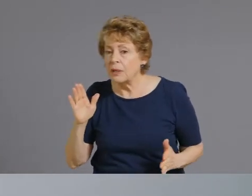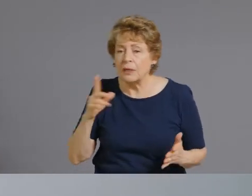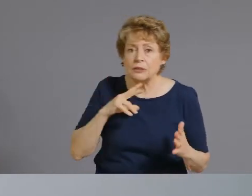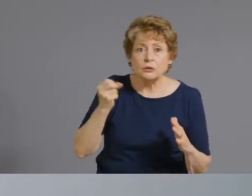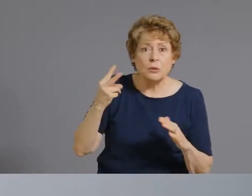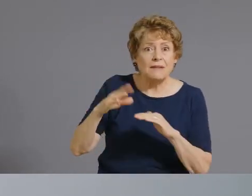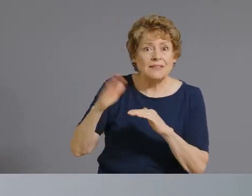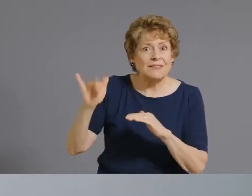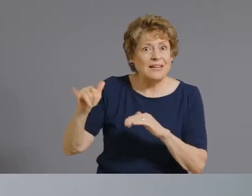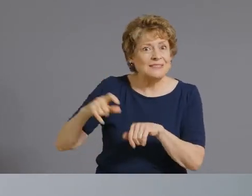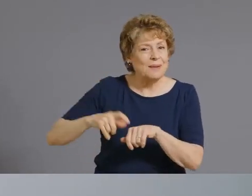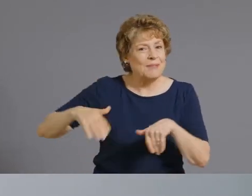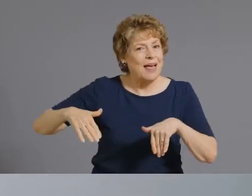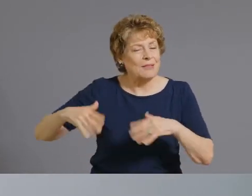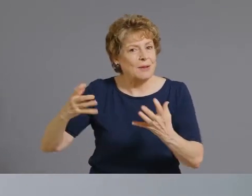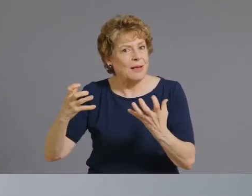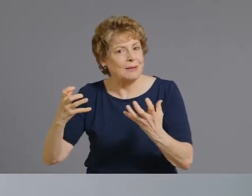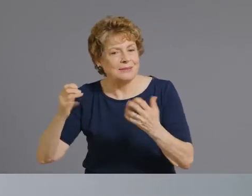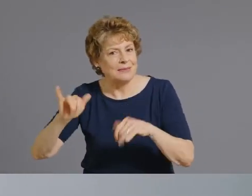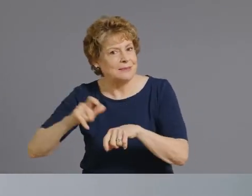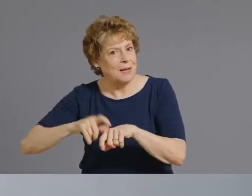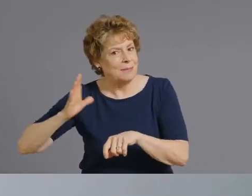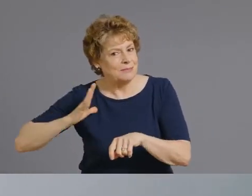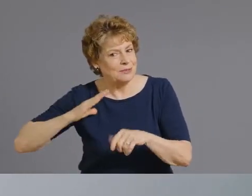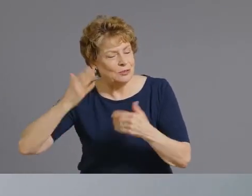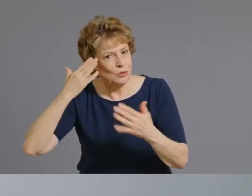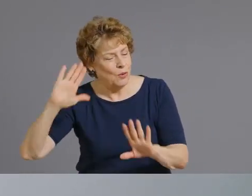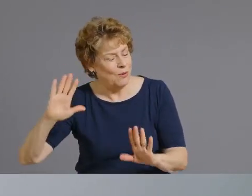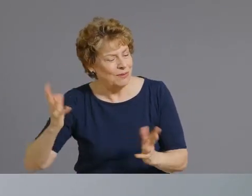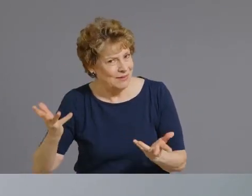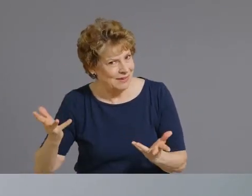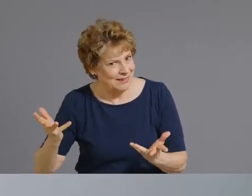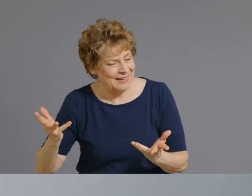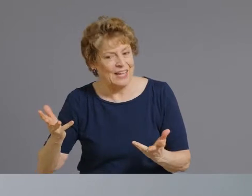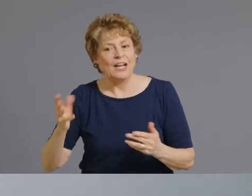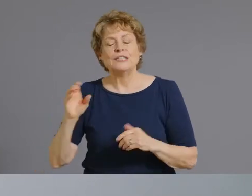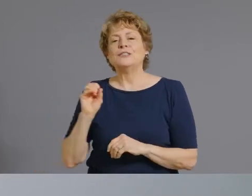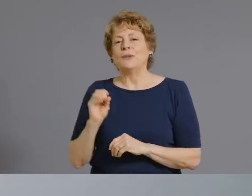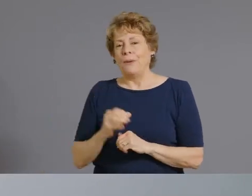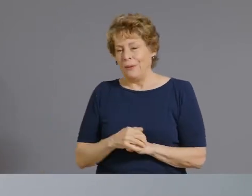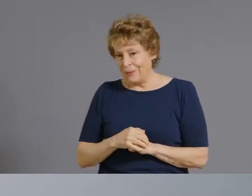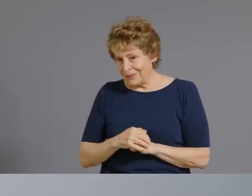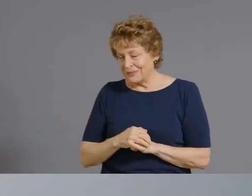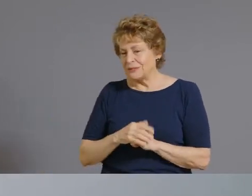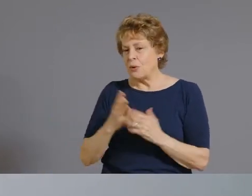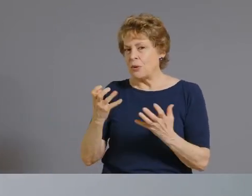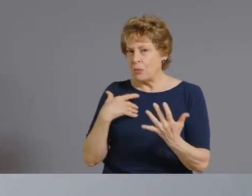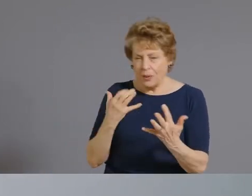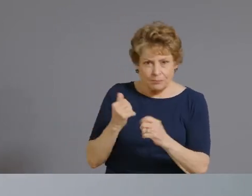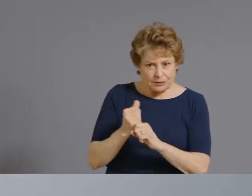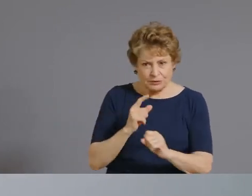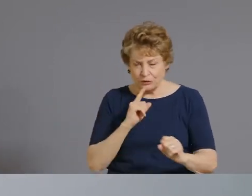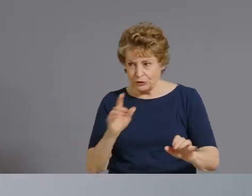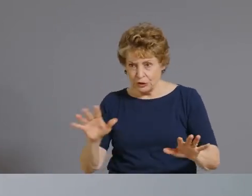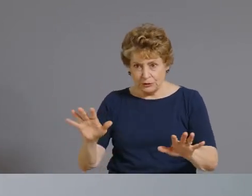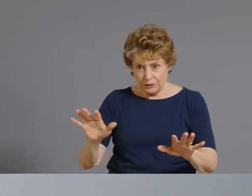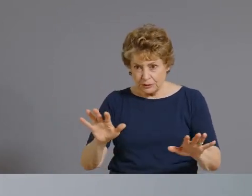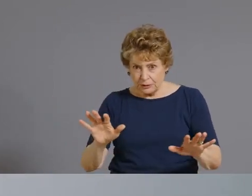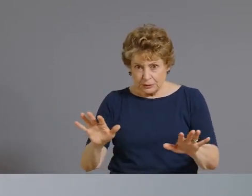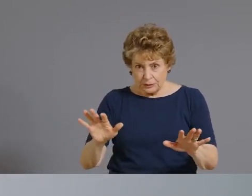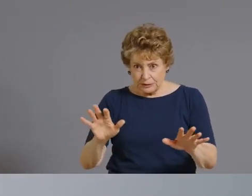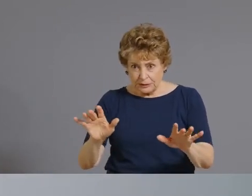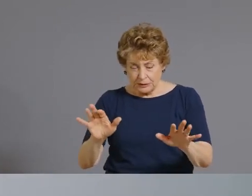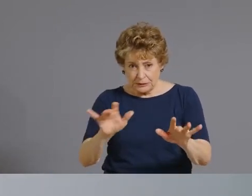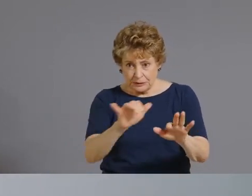know that you know with with pfizer we were able to do that so we wanted to make sure that we we made it through that saw that